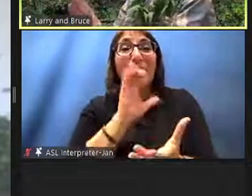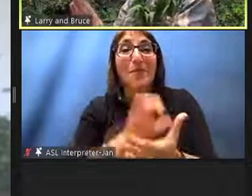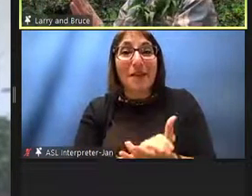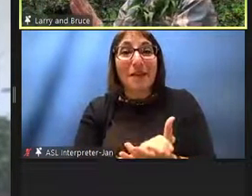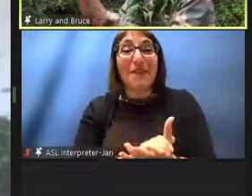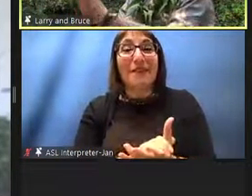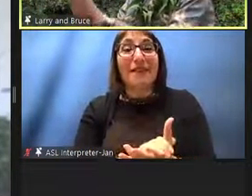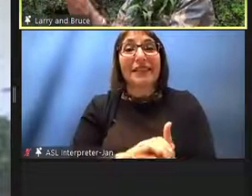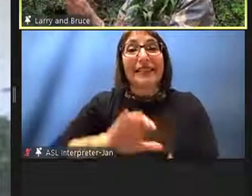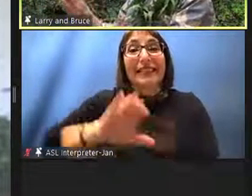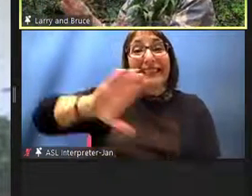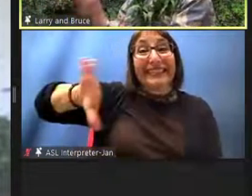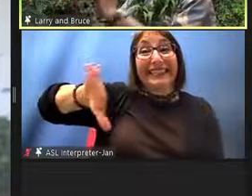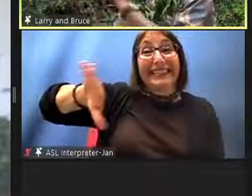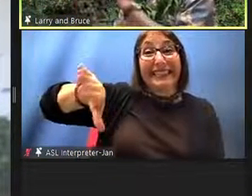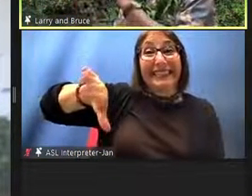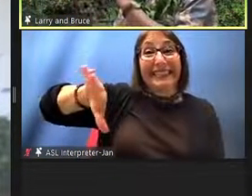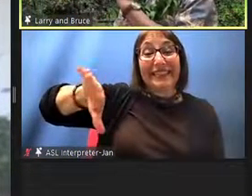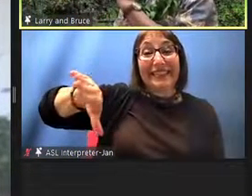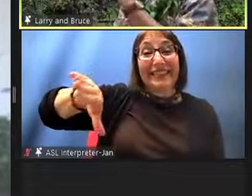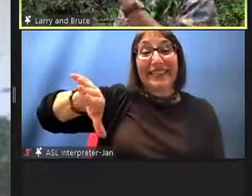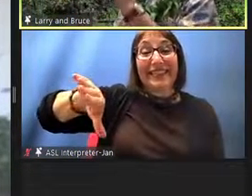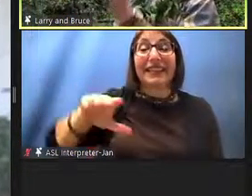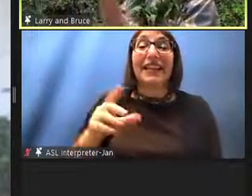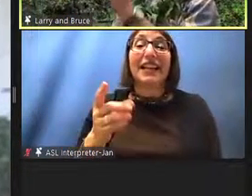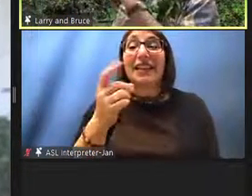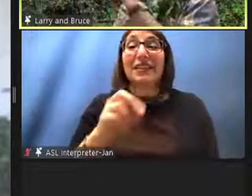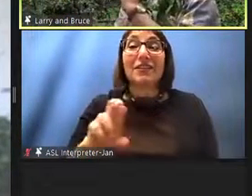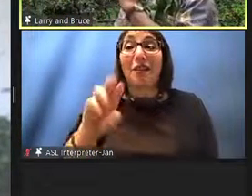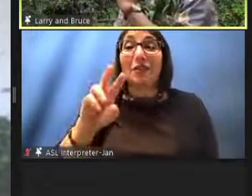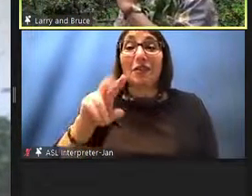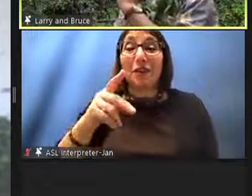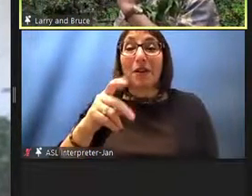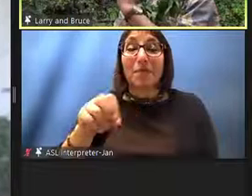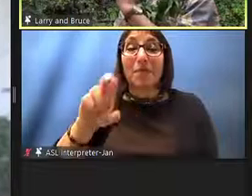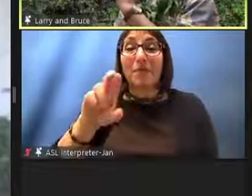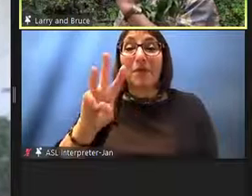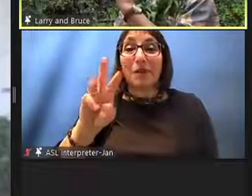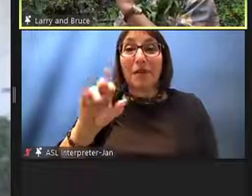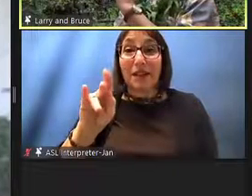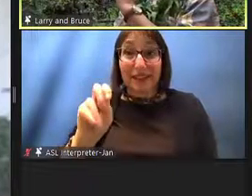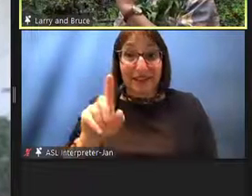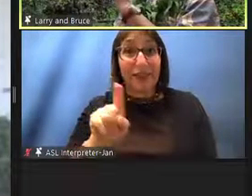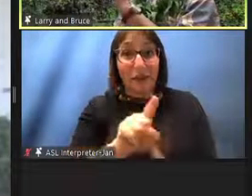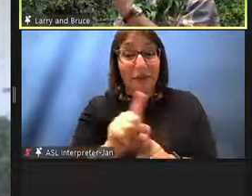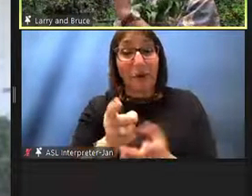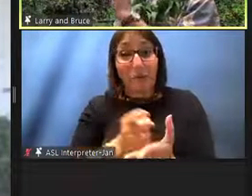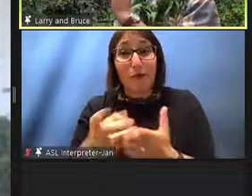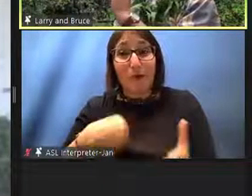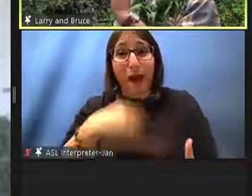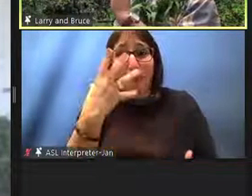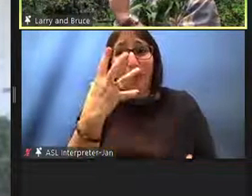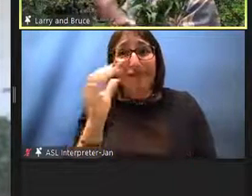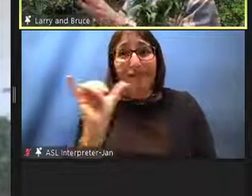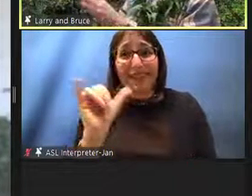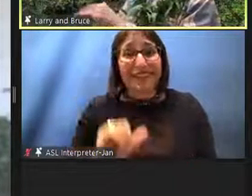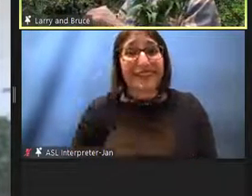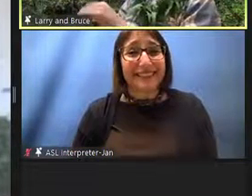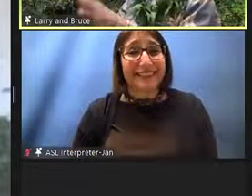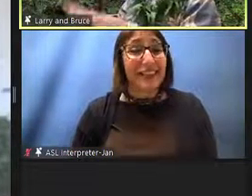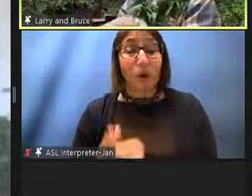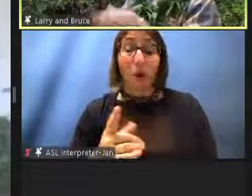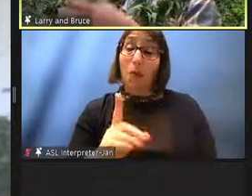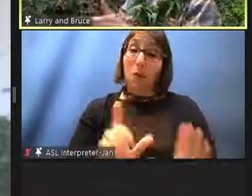extreme right, Dr. Pila Wilson, who's also a pure Haole, as we say in Hawaiian. So you don't have to be Hawaiian